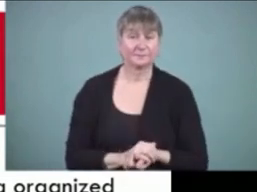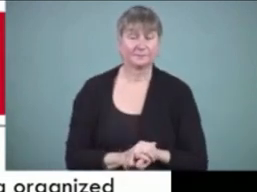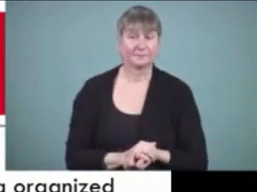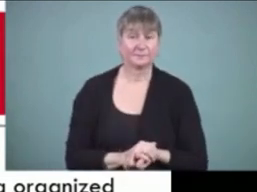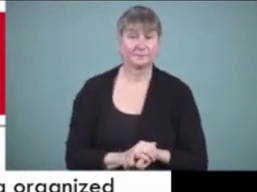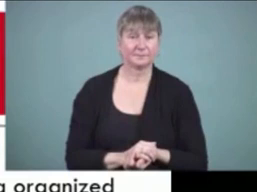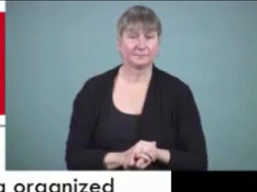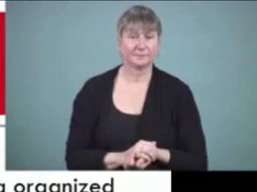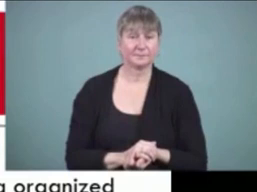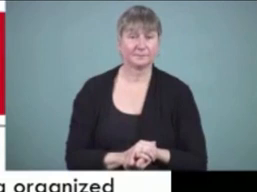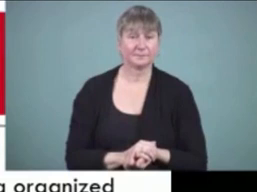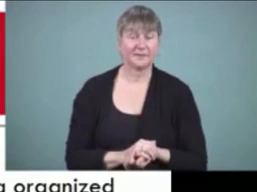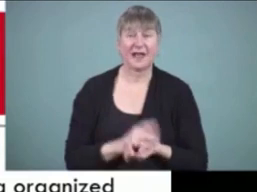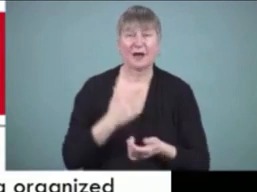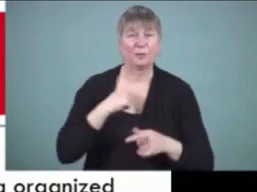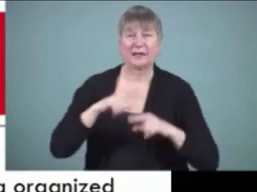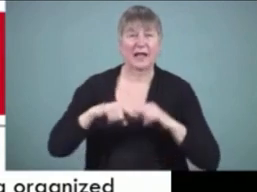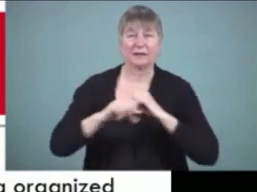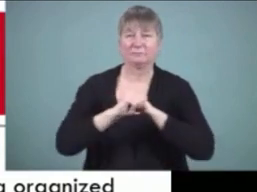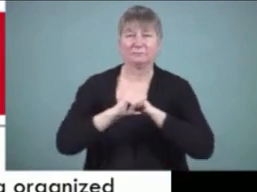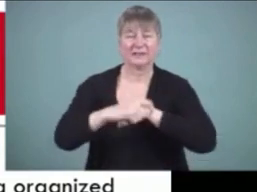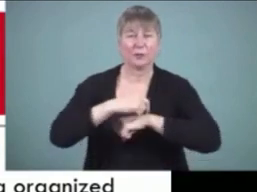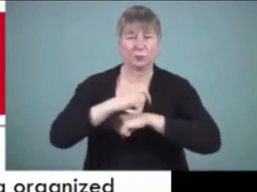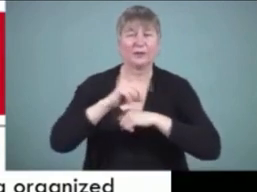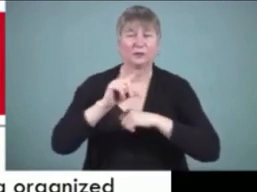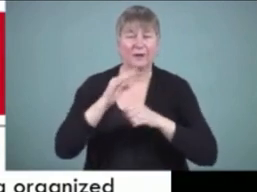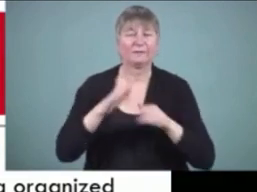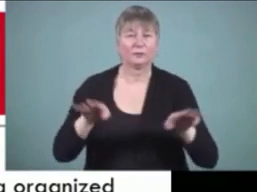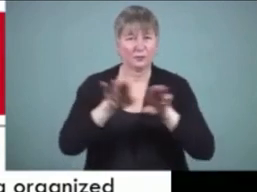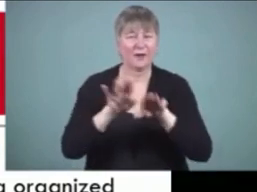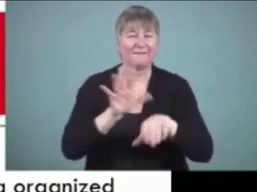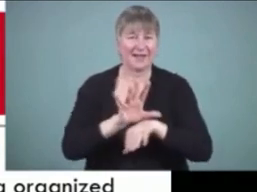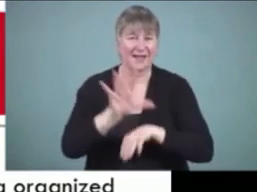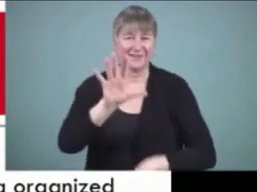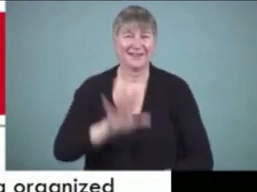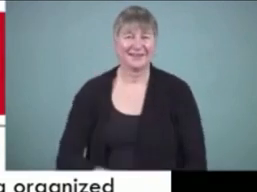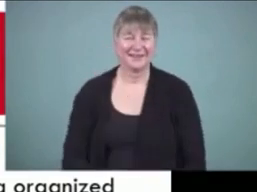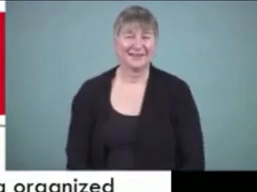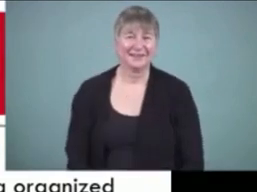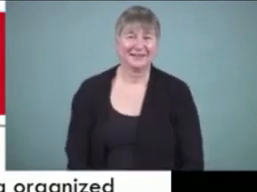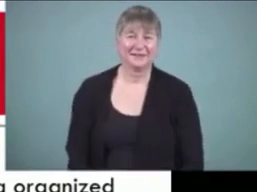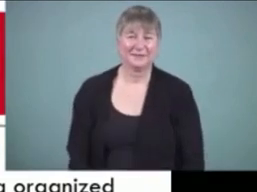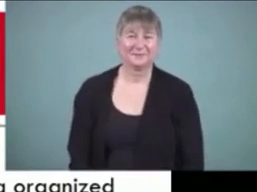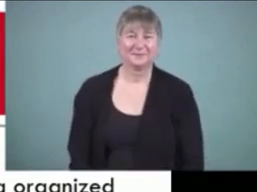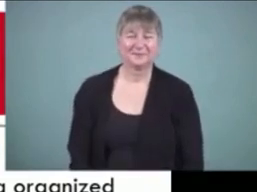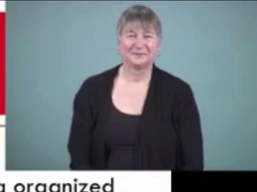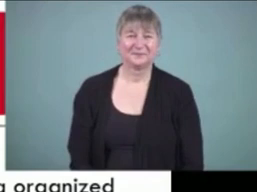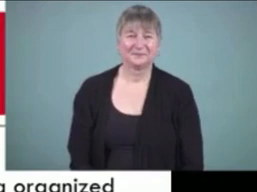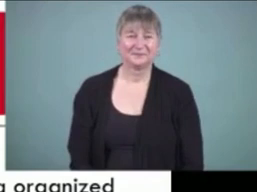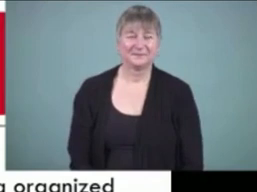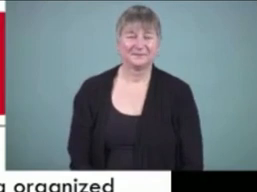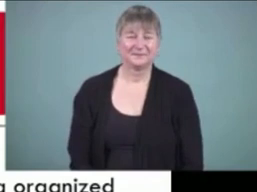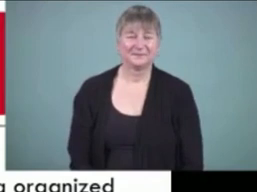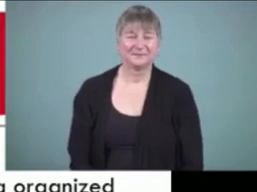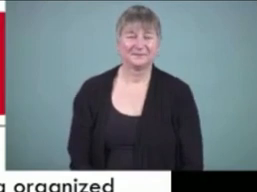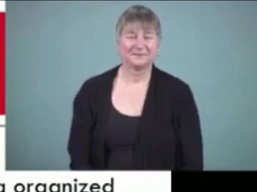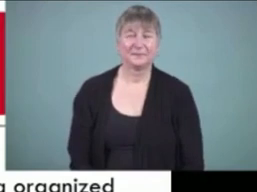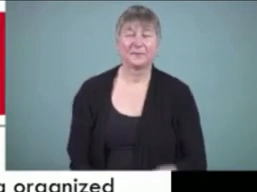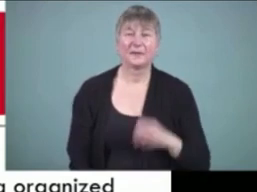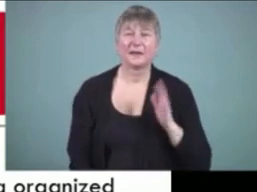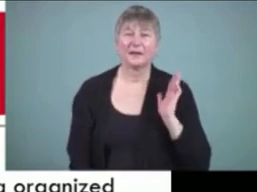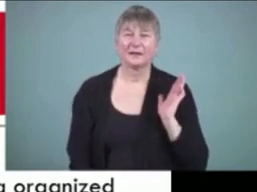not have an extended period of time we do have to end at five okay that's not well sarah if there if people